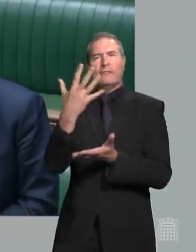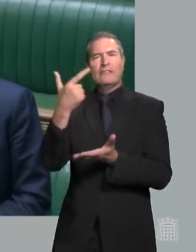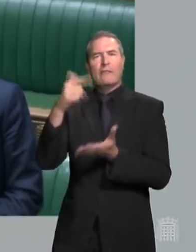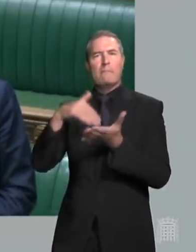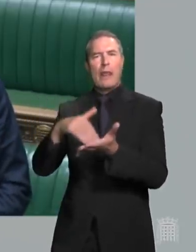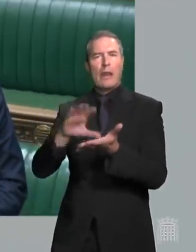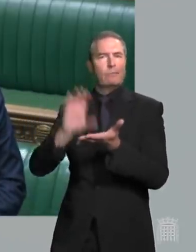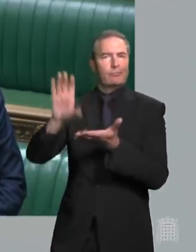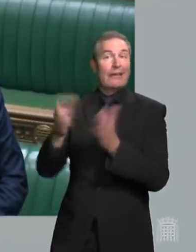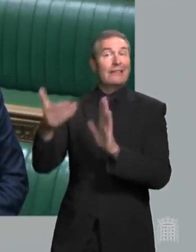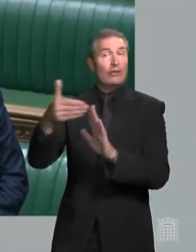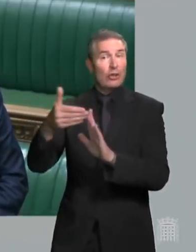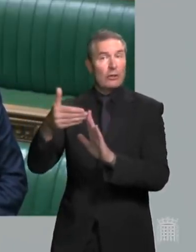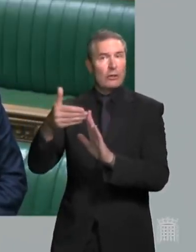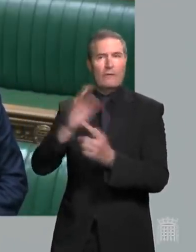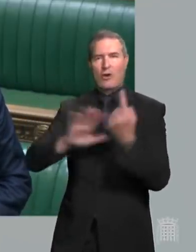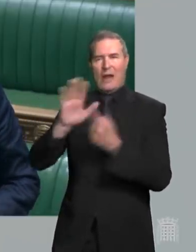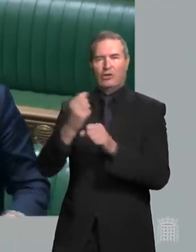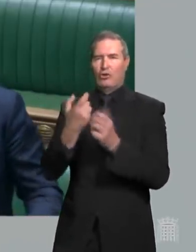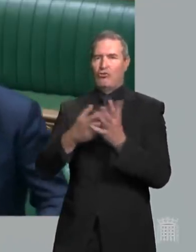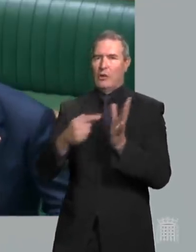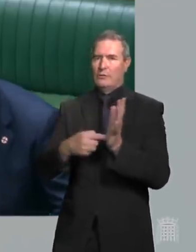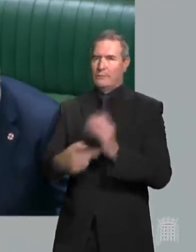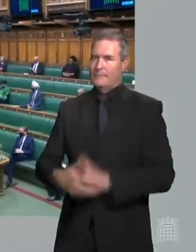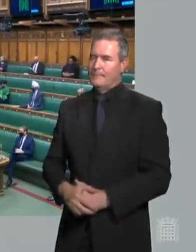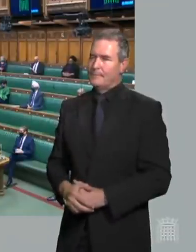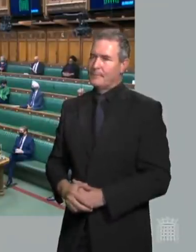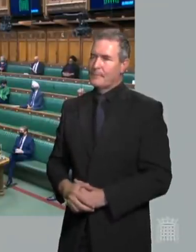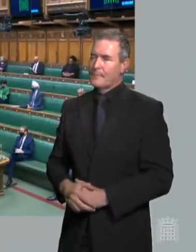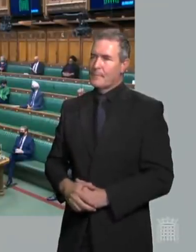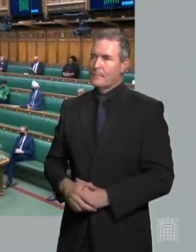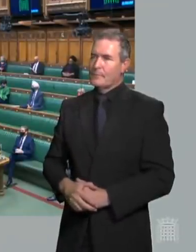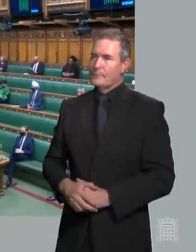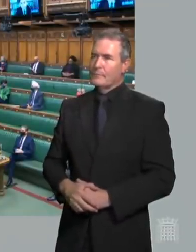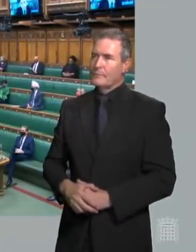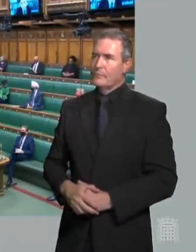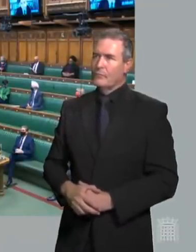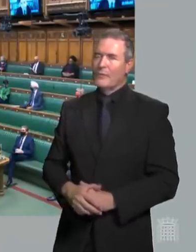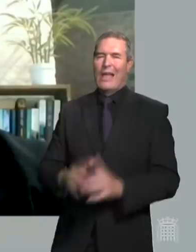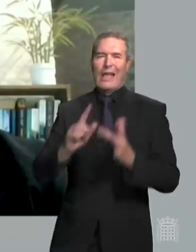million in national grant funding arrangements let's go to Imran Hussain